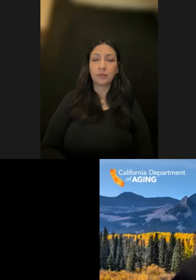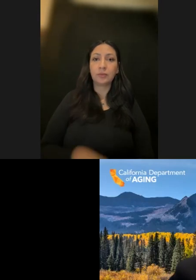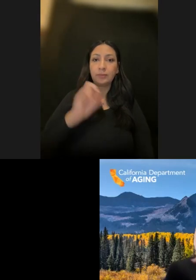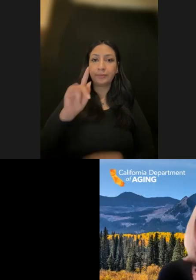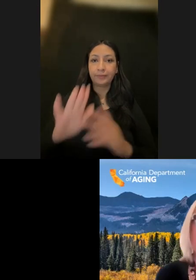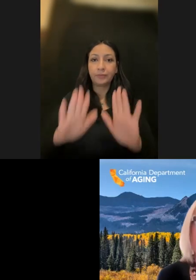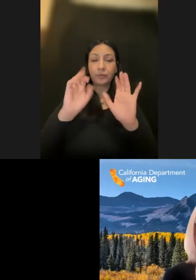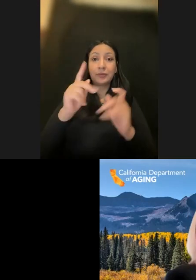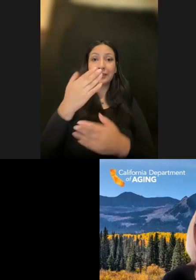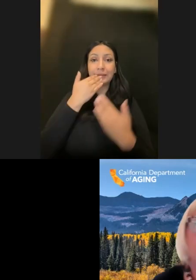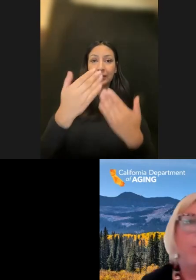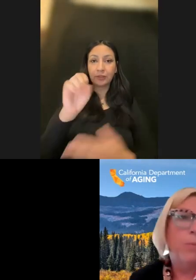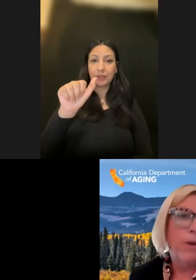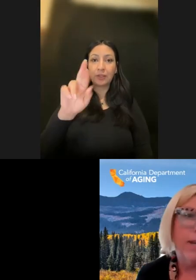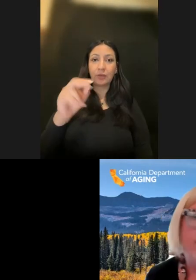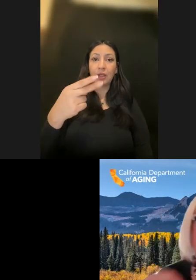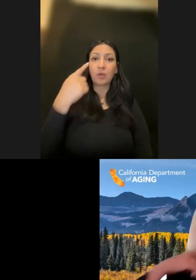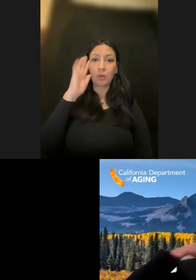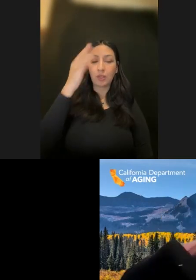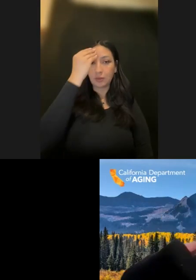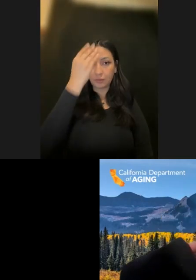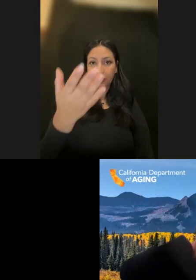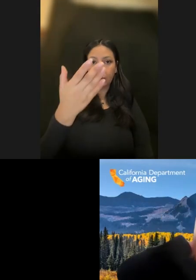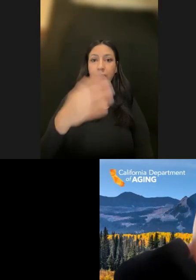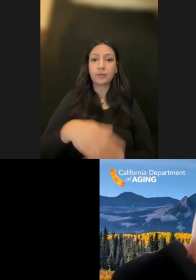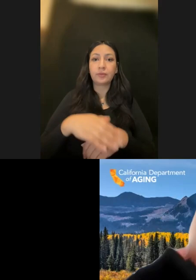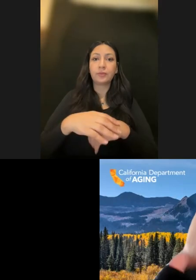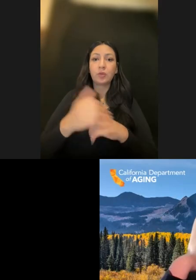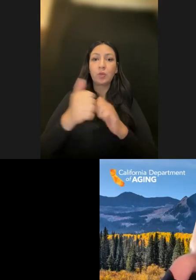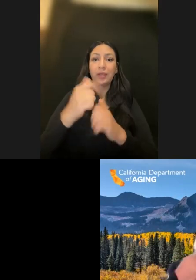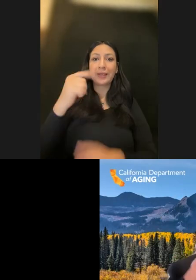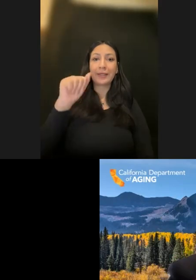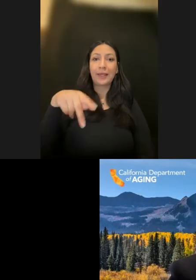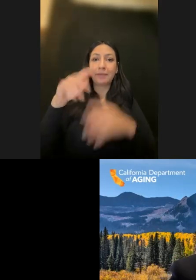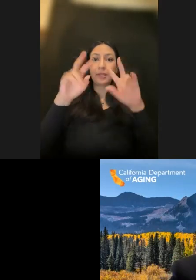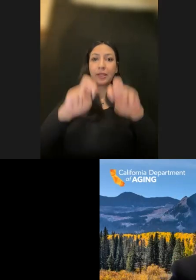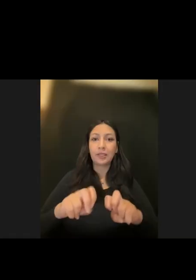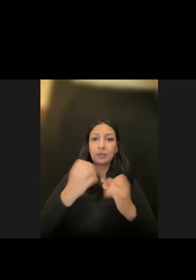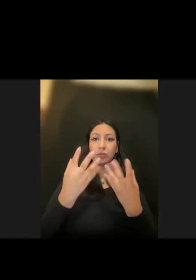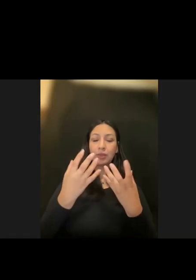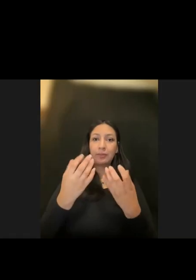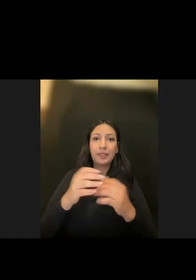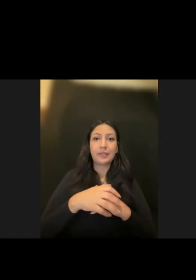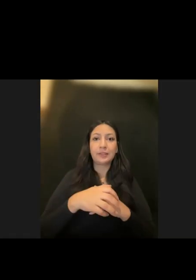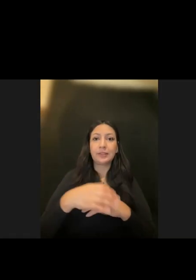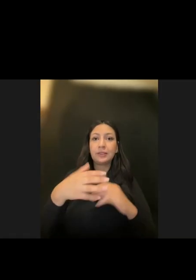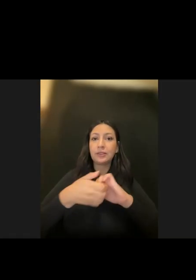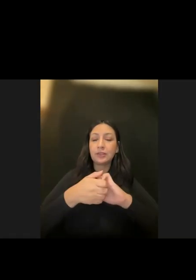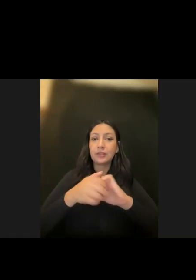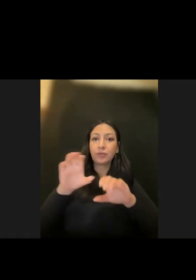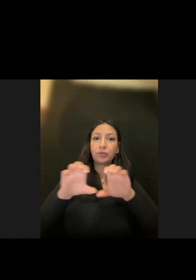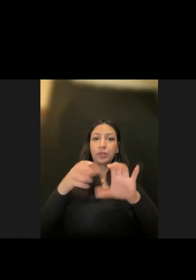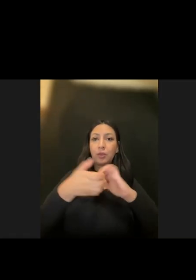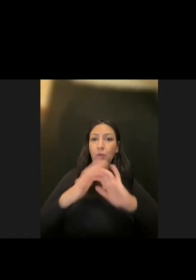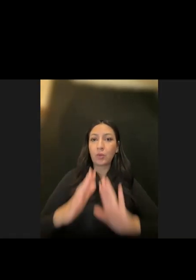Sarah, thank you. And we will keep you apprised with the gap analysis. There have already been a number of stakeholder convenings